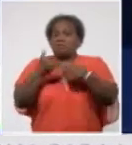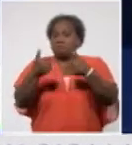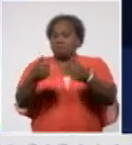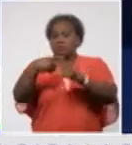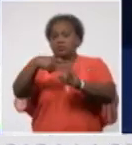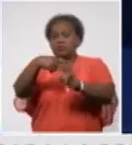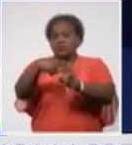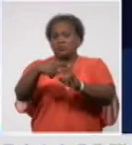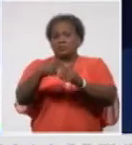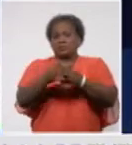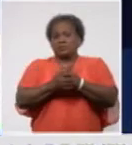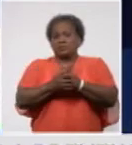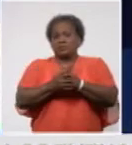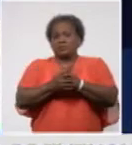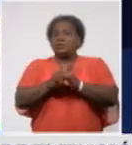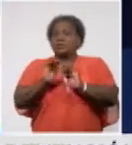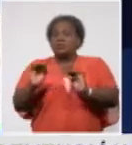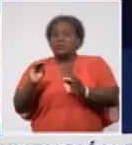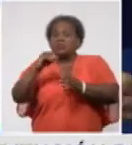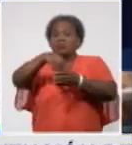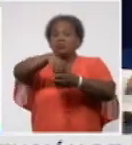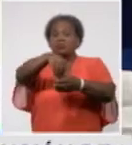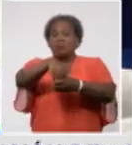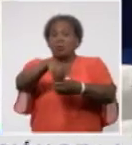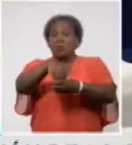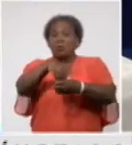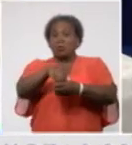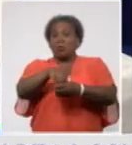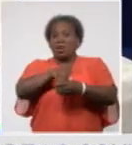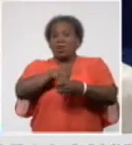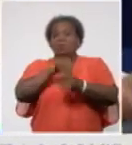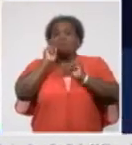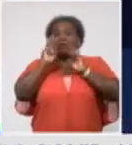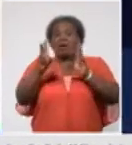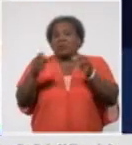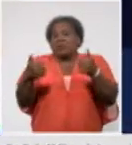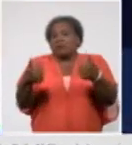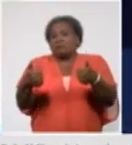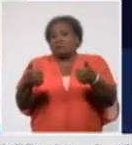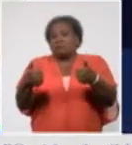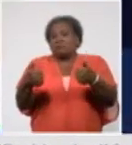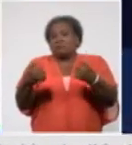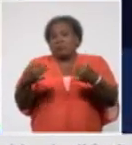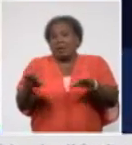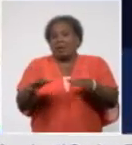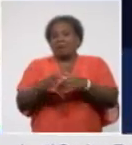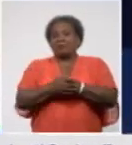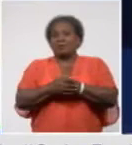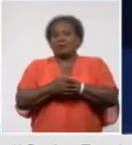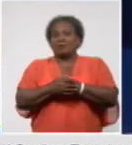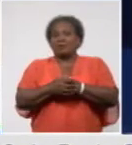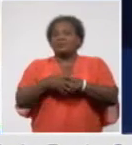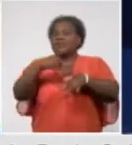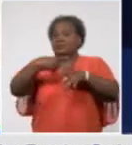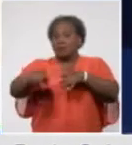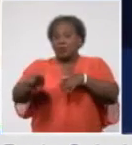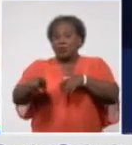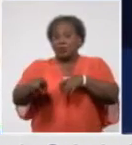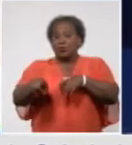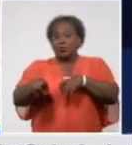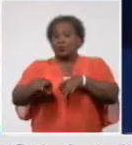83.6% of all confirmed cases in Cuba, have recovered from the virus.